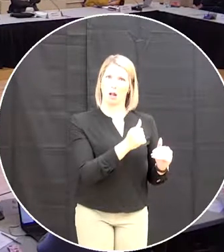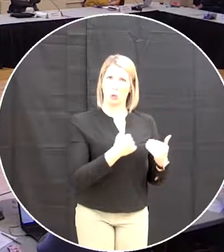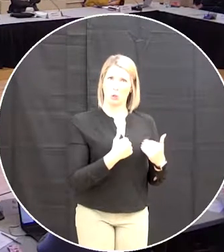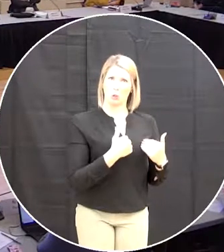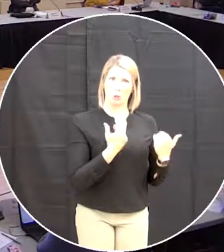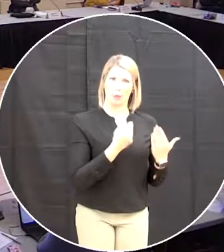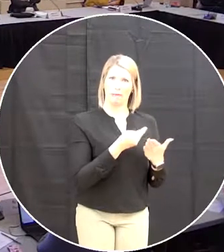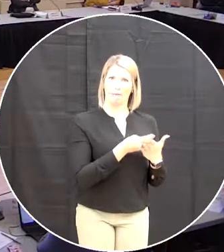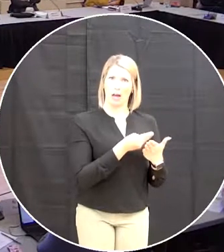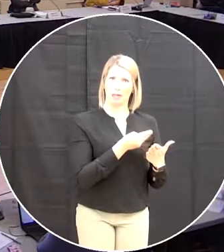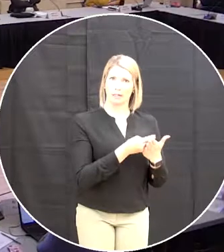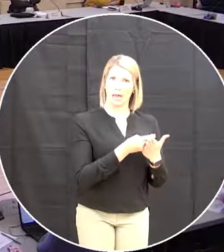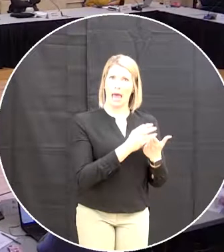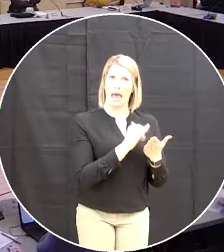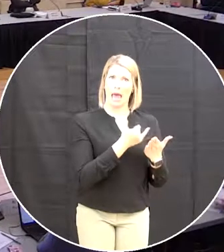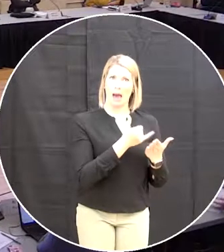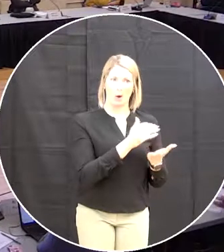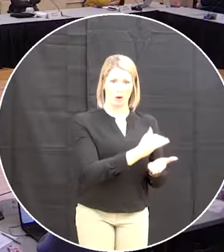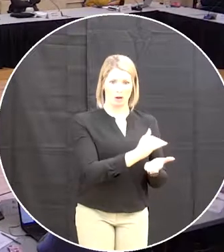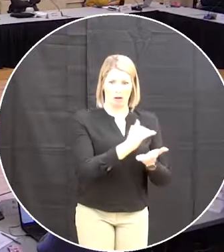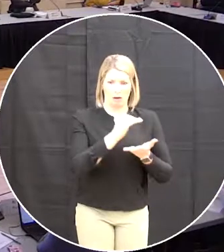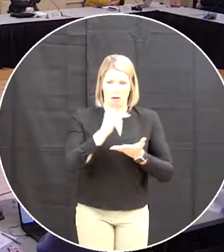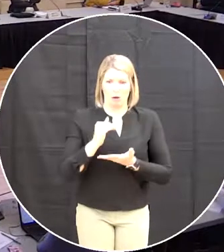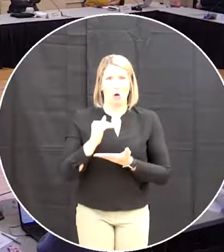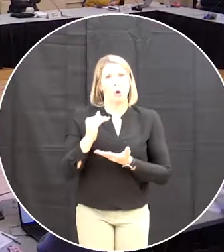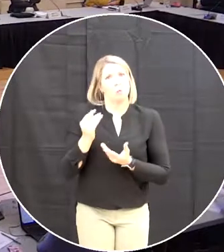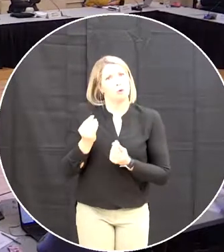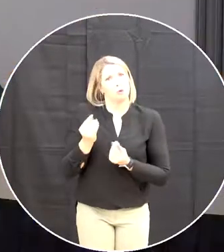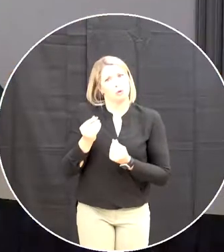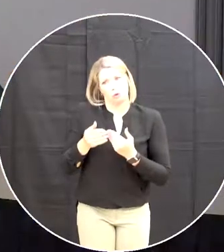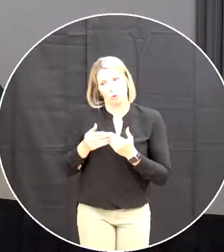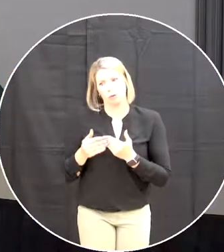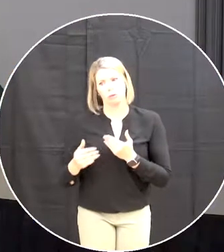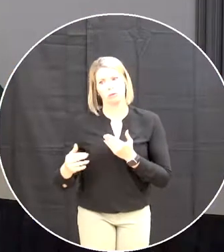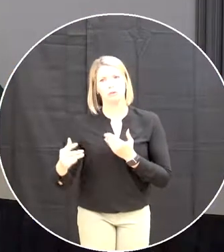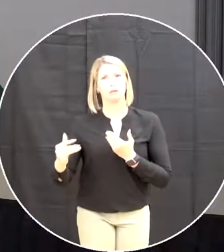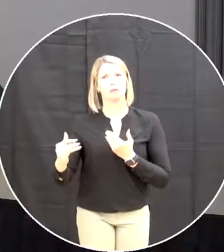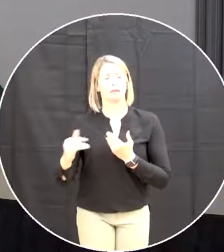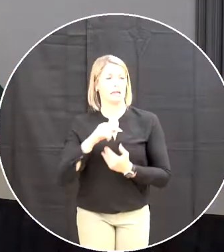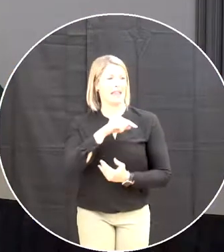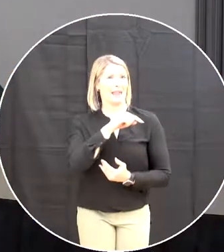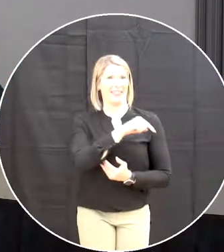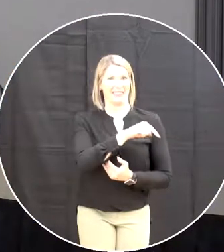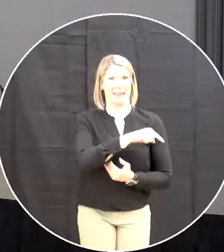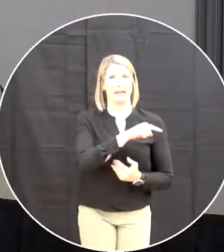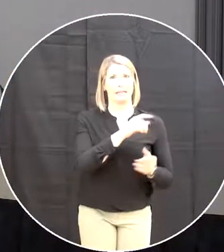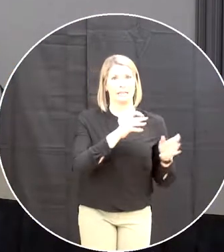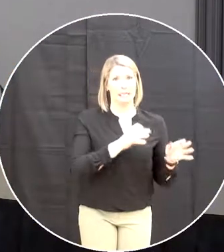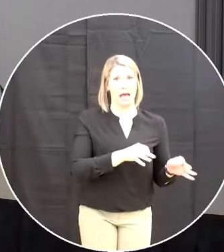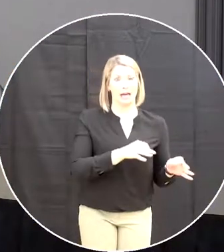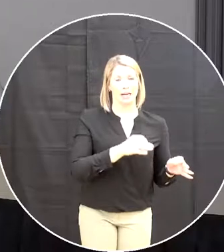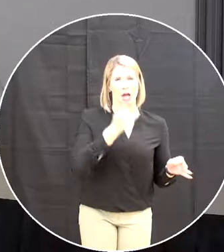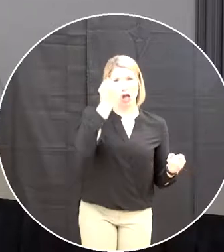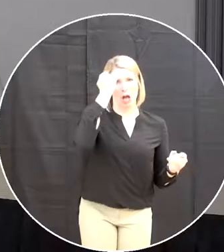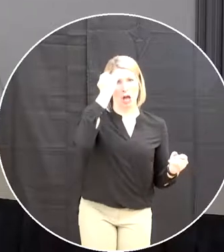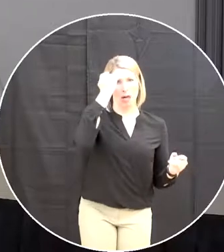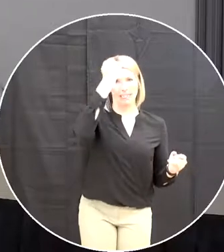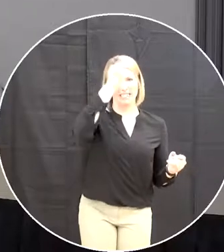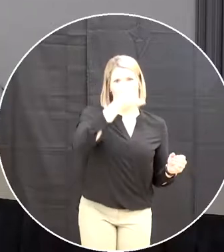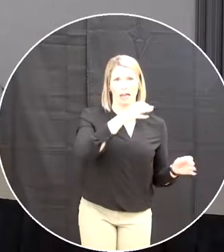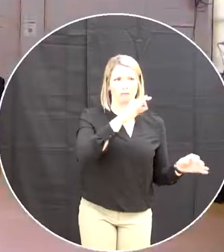funds dispersed by the education foundation so the district conducted that thought exchange in january 2020